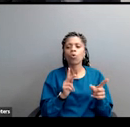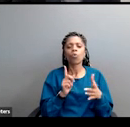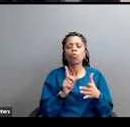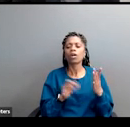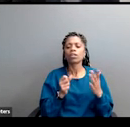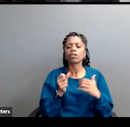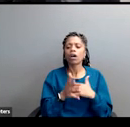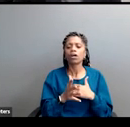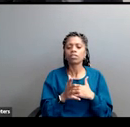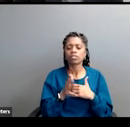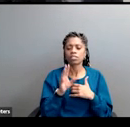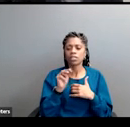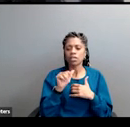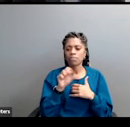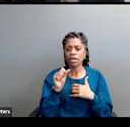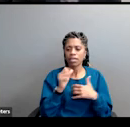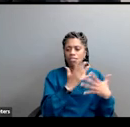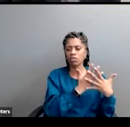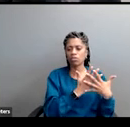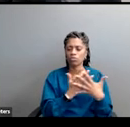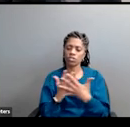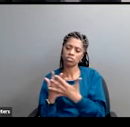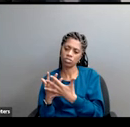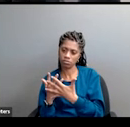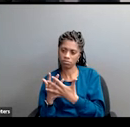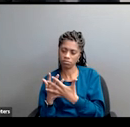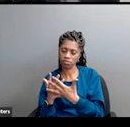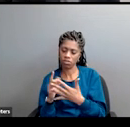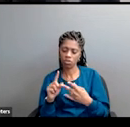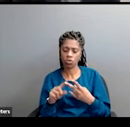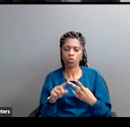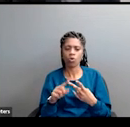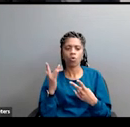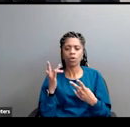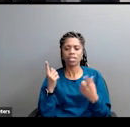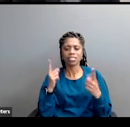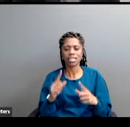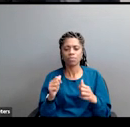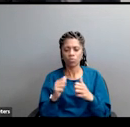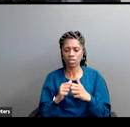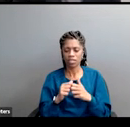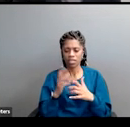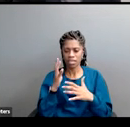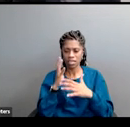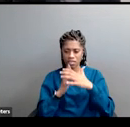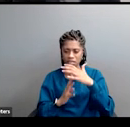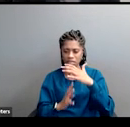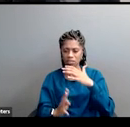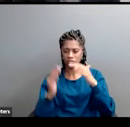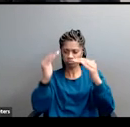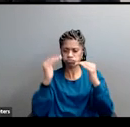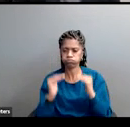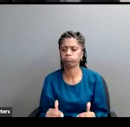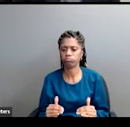incarceration? What has caused the demonization of migrants? The answer is not